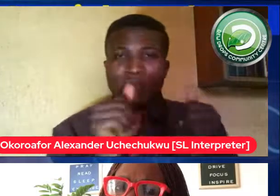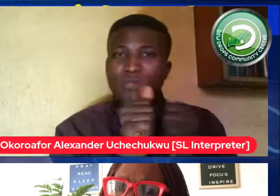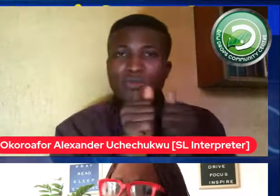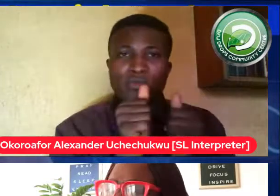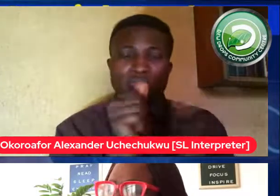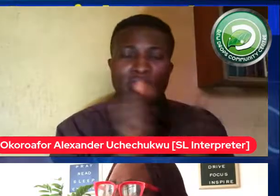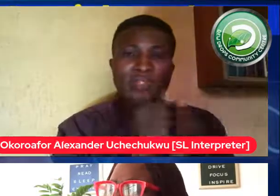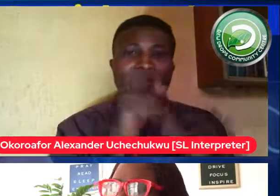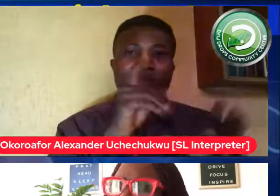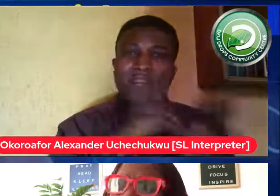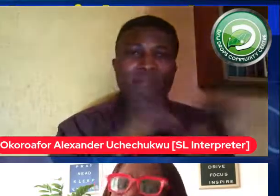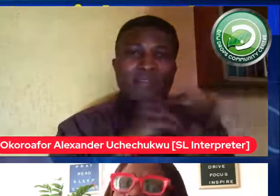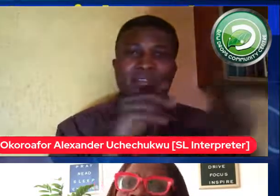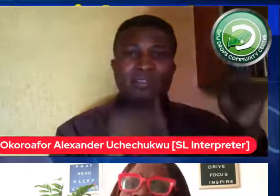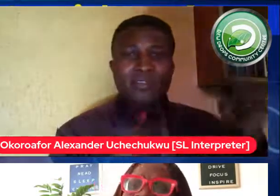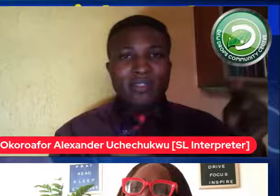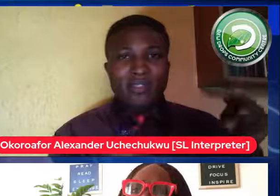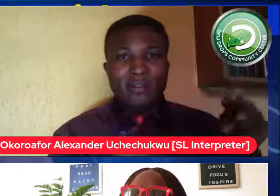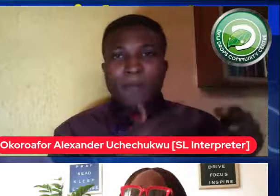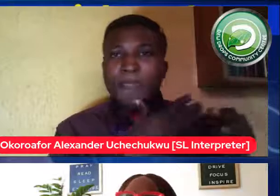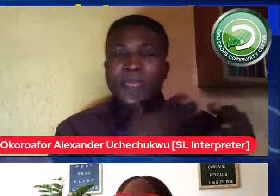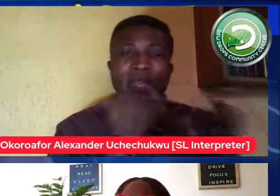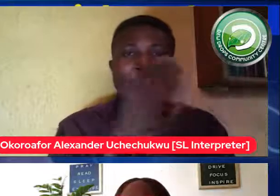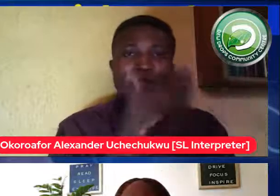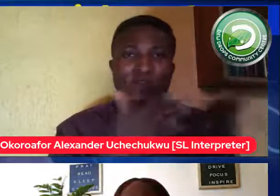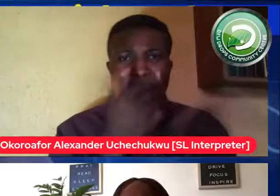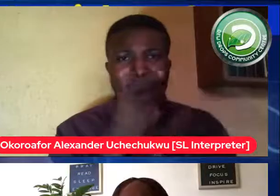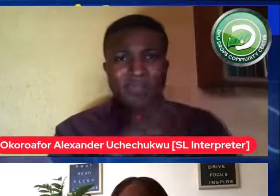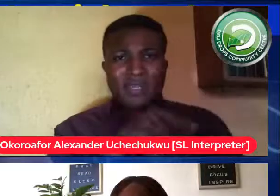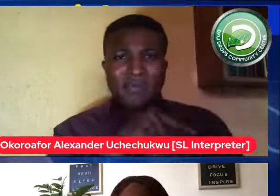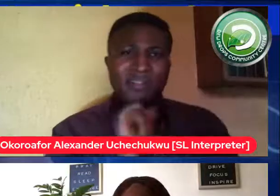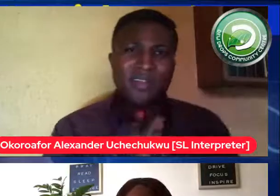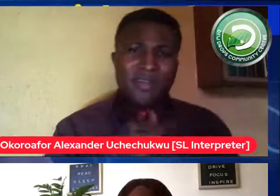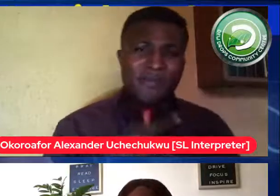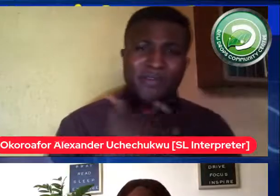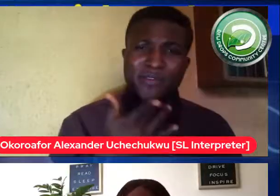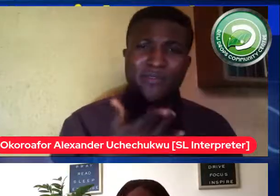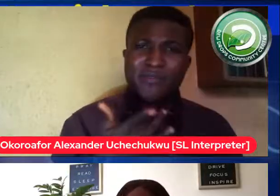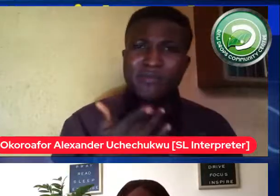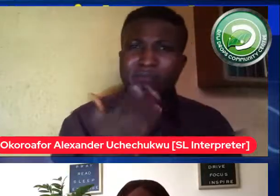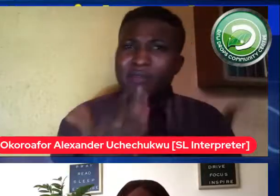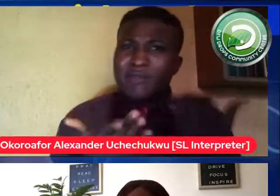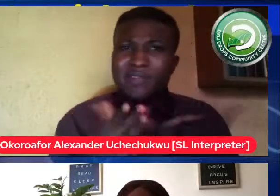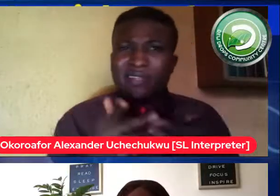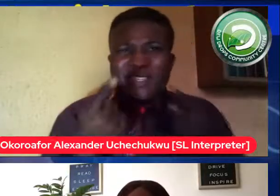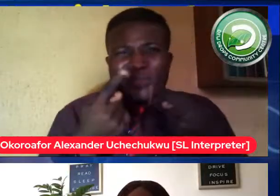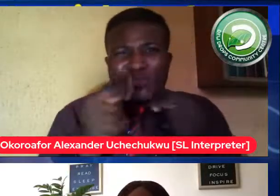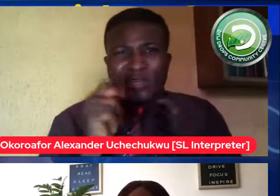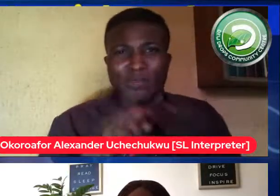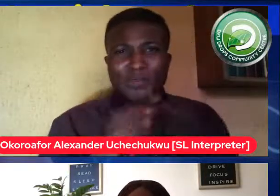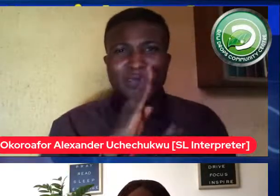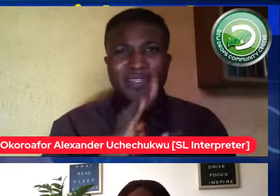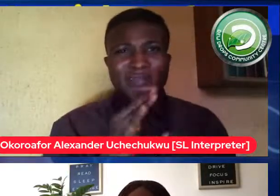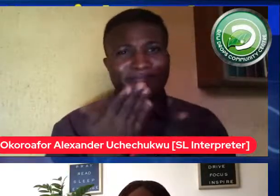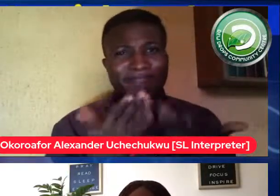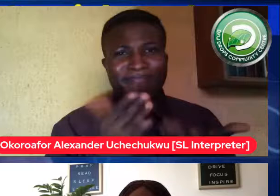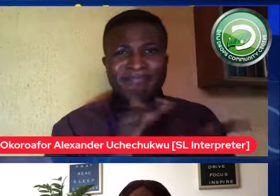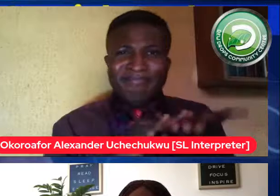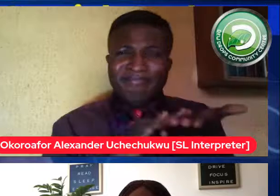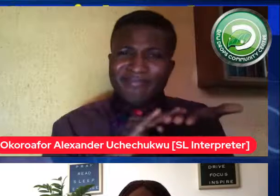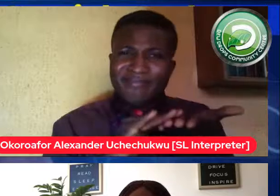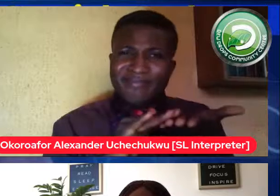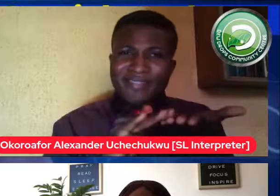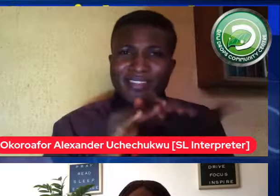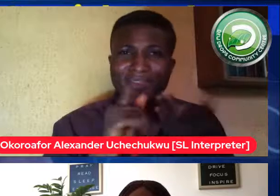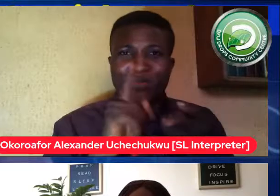sometimes they're not doing it out of spite though they're doing it they're trying to be nice to you in their mind they're trying to be nice to you